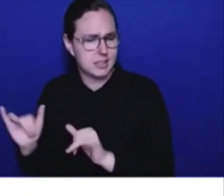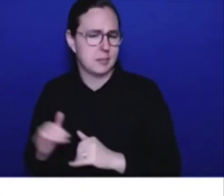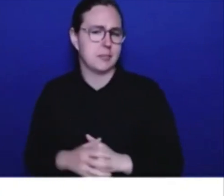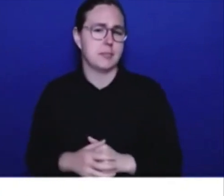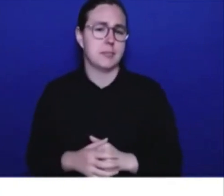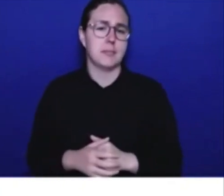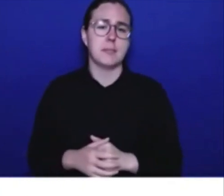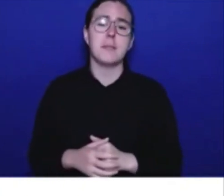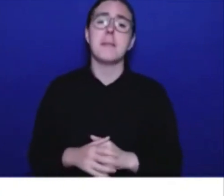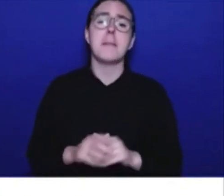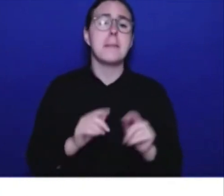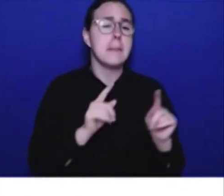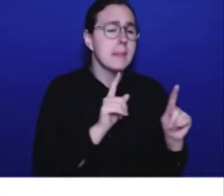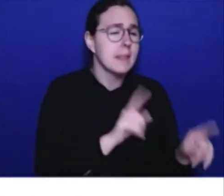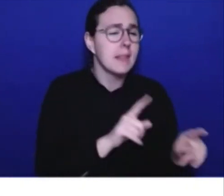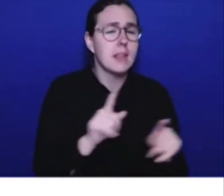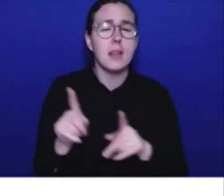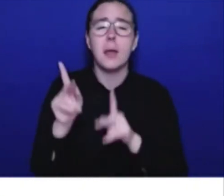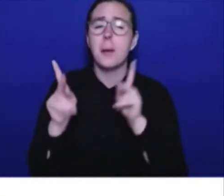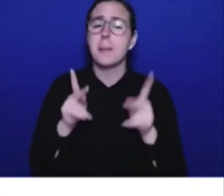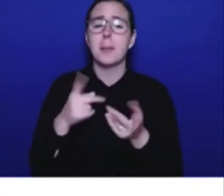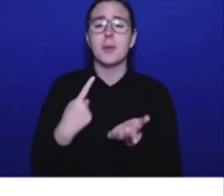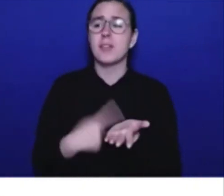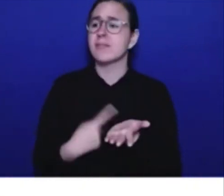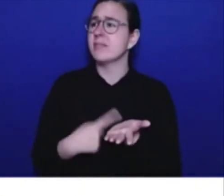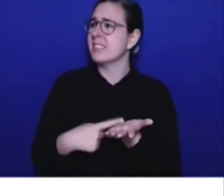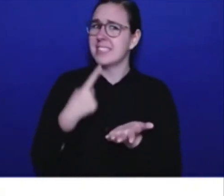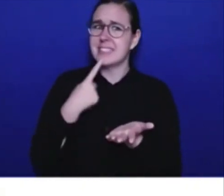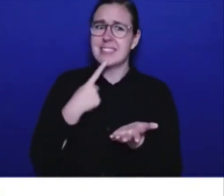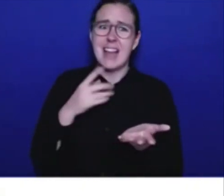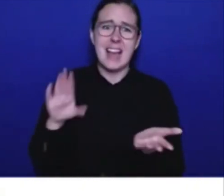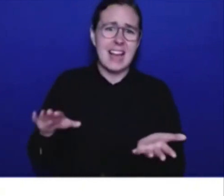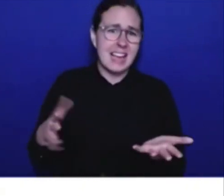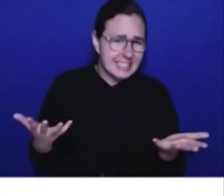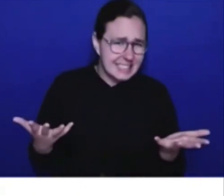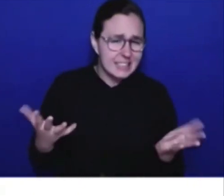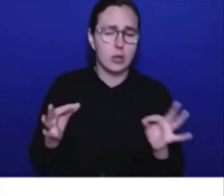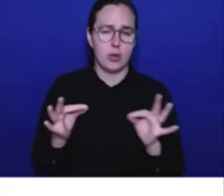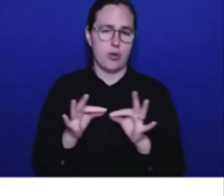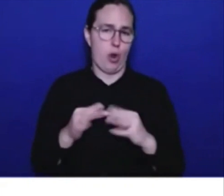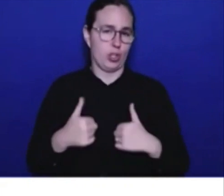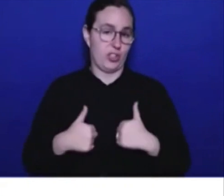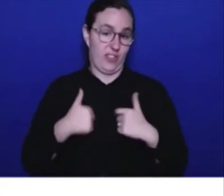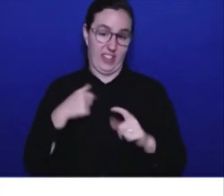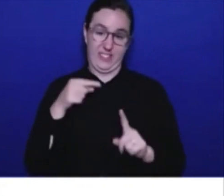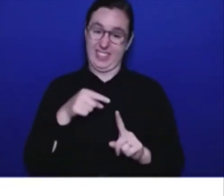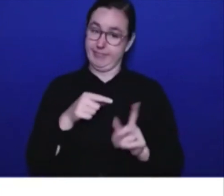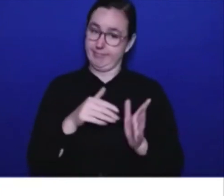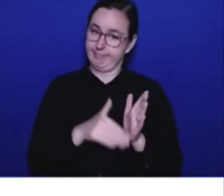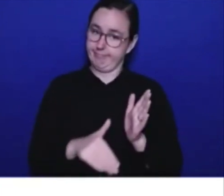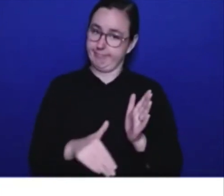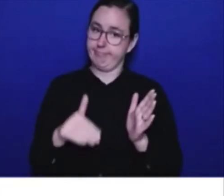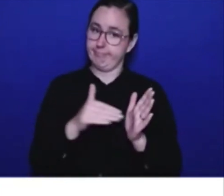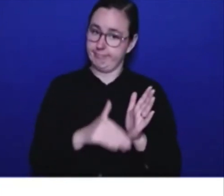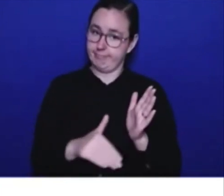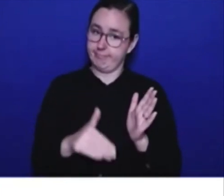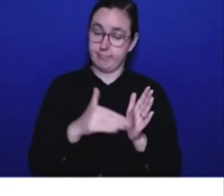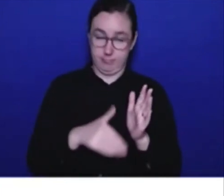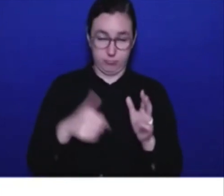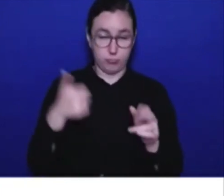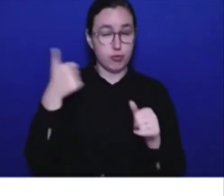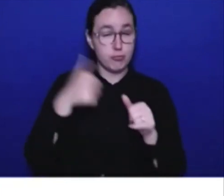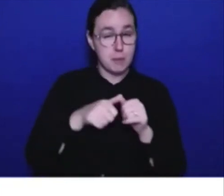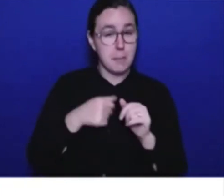cost of living here in British Columbia. And I remember being at the ICBC headquarters in the bad old days